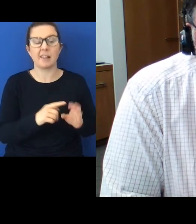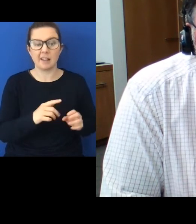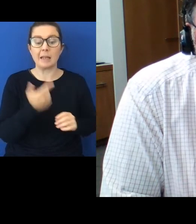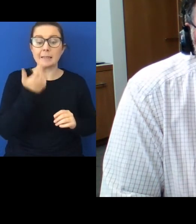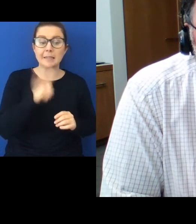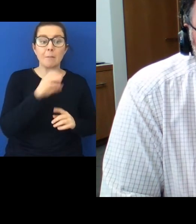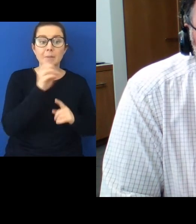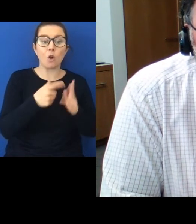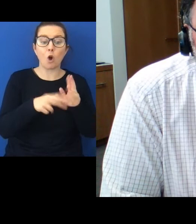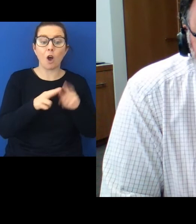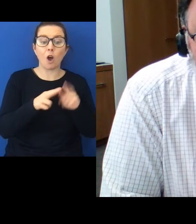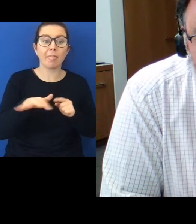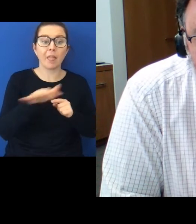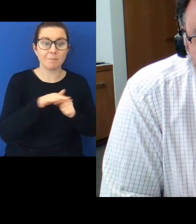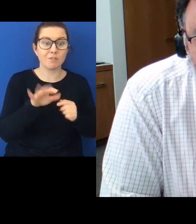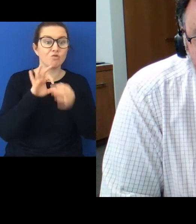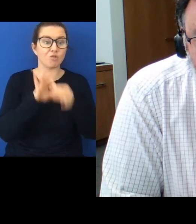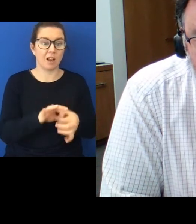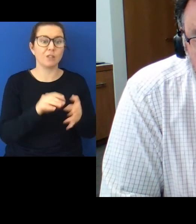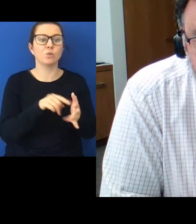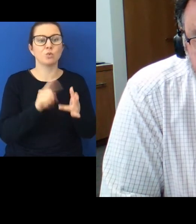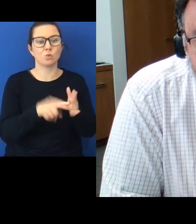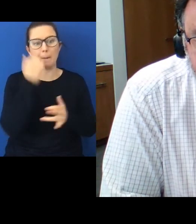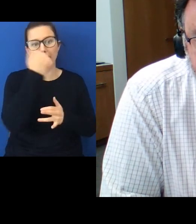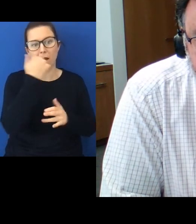of those relate to Māori children.